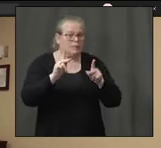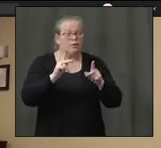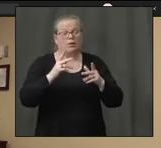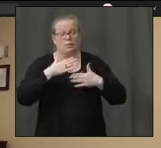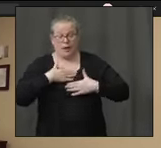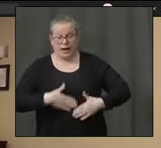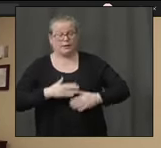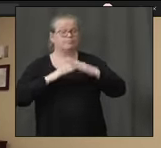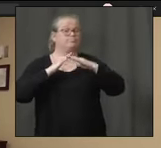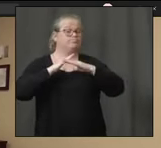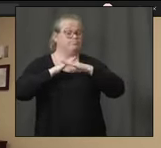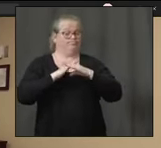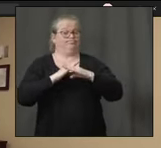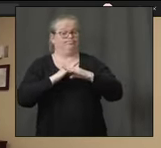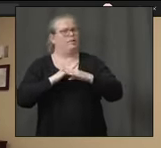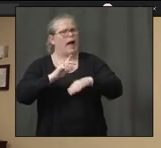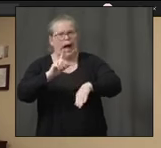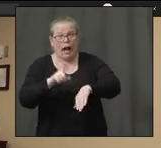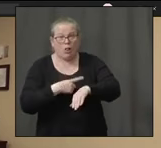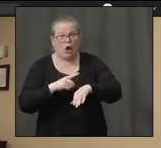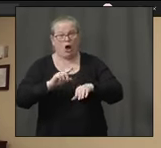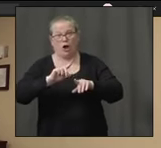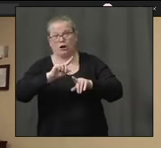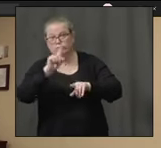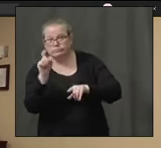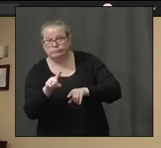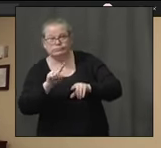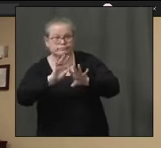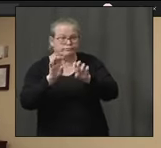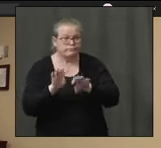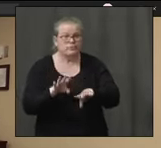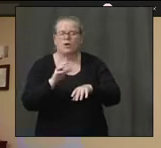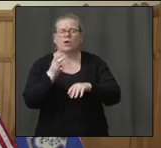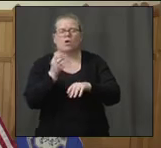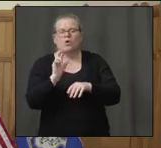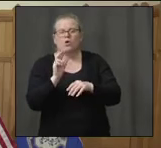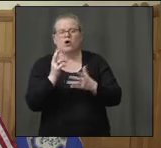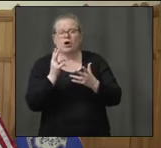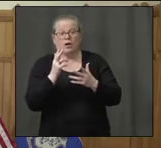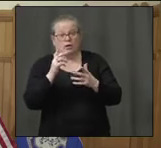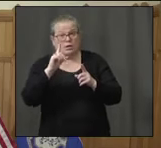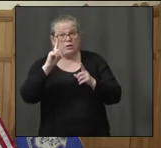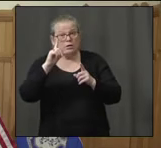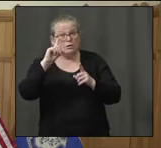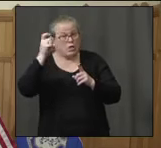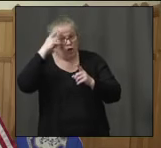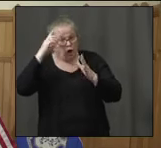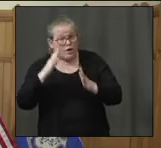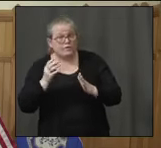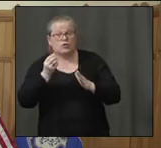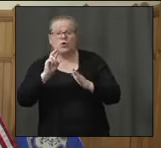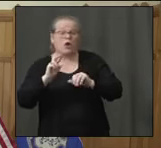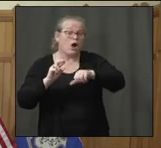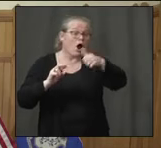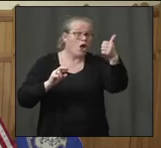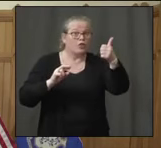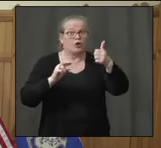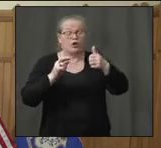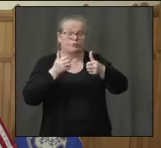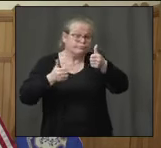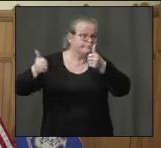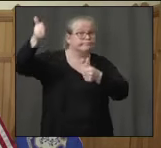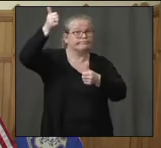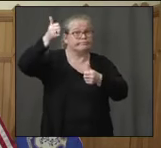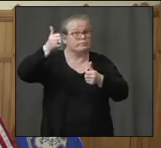immunity, can the governor or anybody else in the administration give us a better sense of how the antibody testing